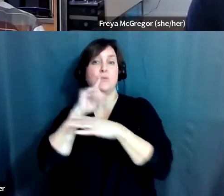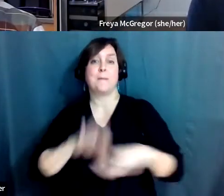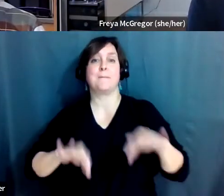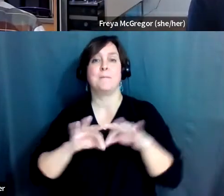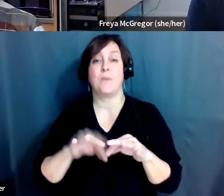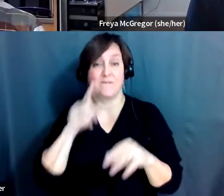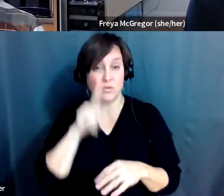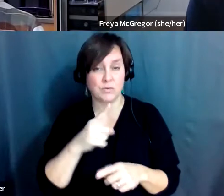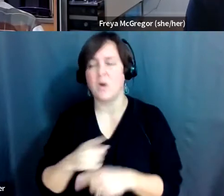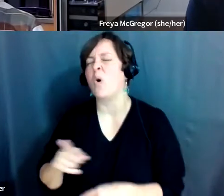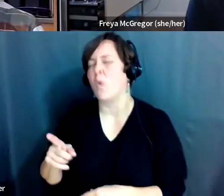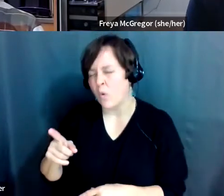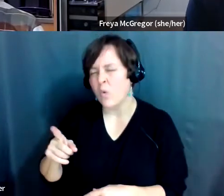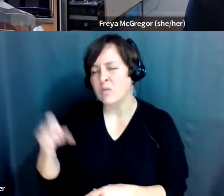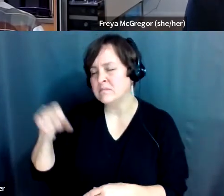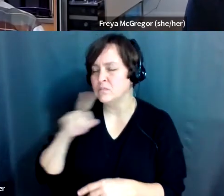It's critical.